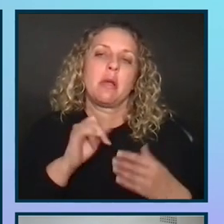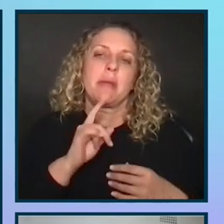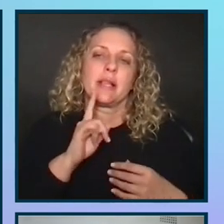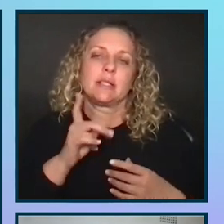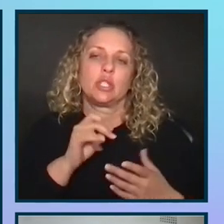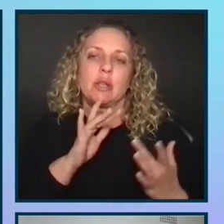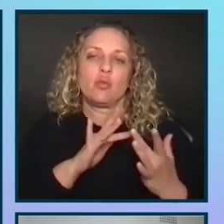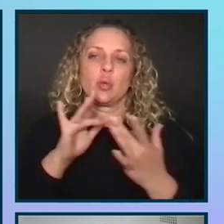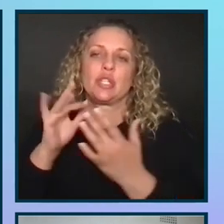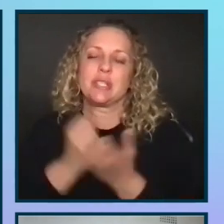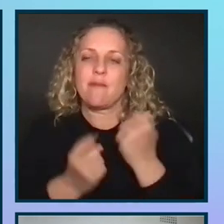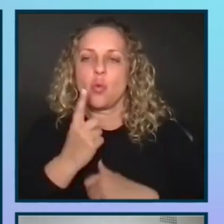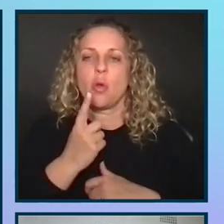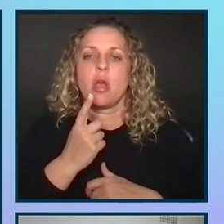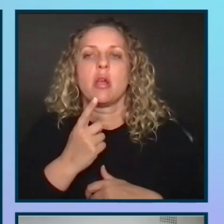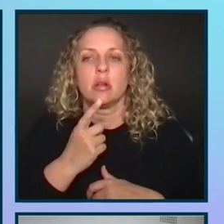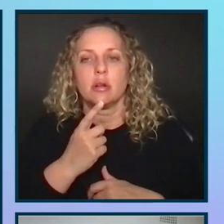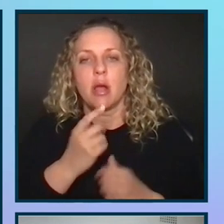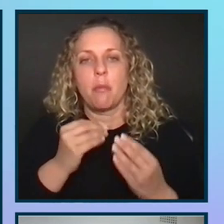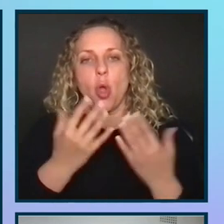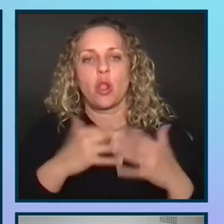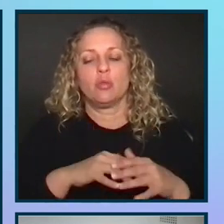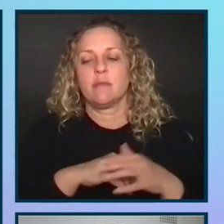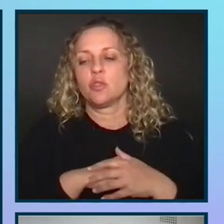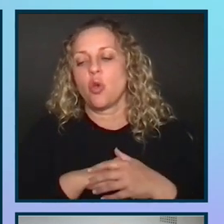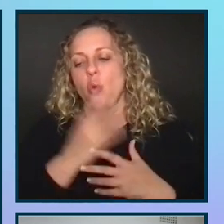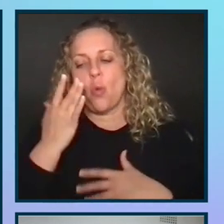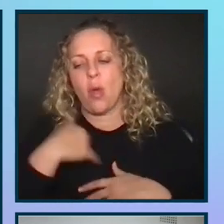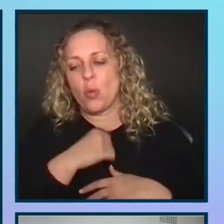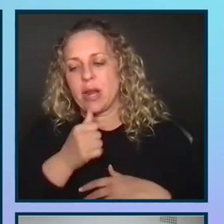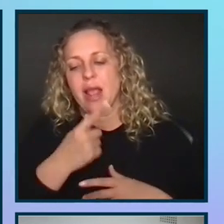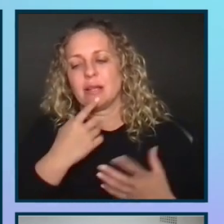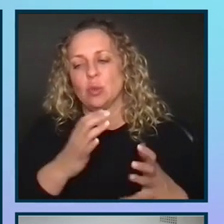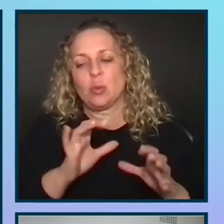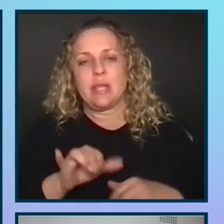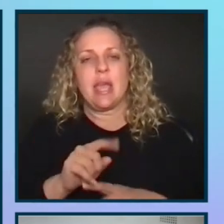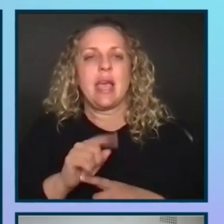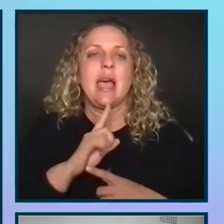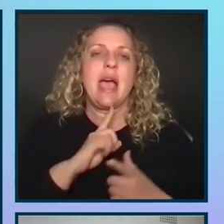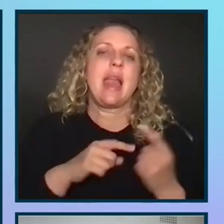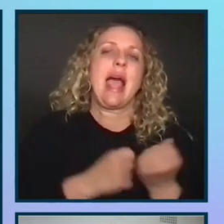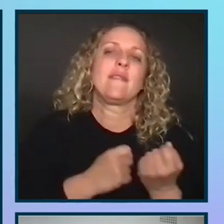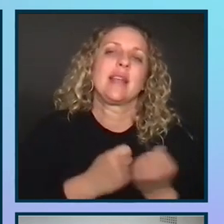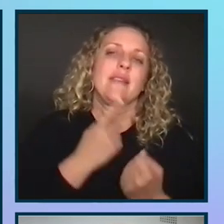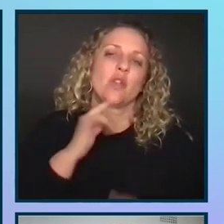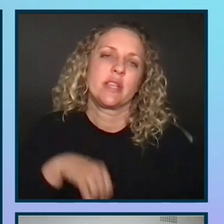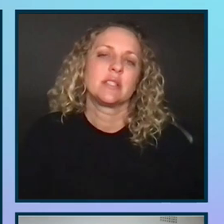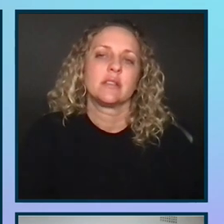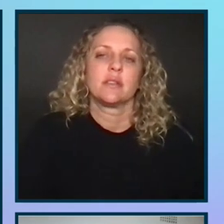reaches everyone and more inclusive. So why would we not want to do this and advocate for this?